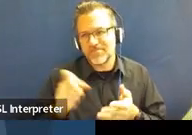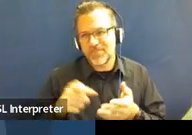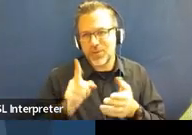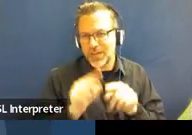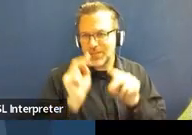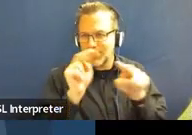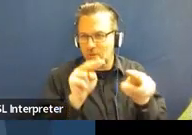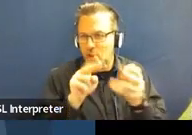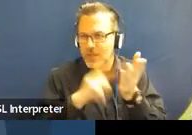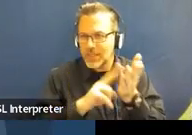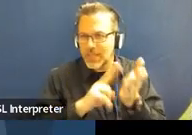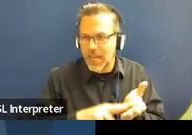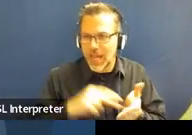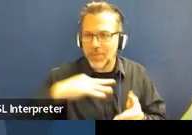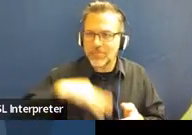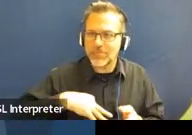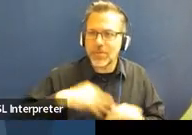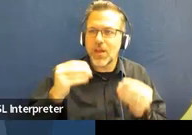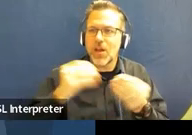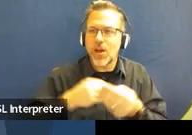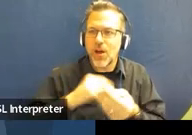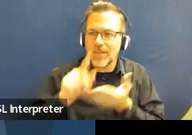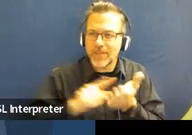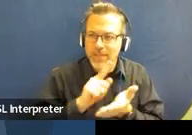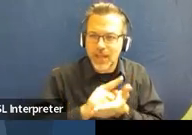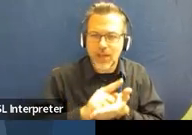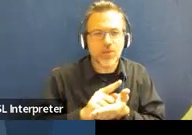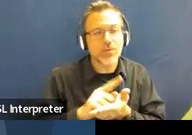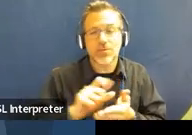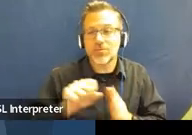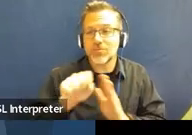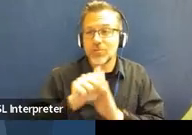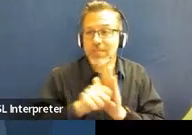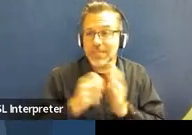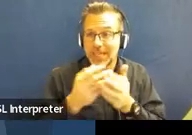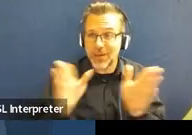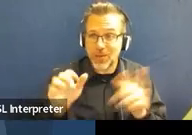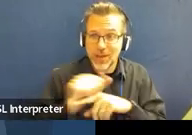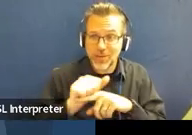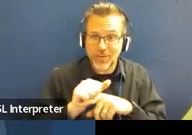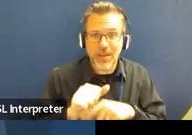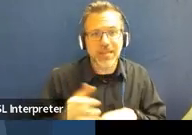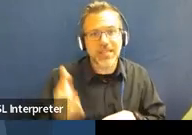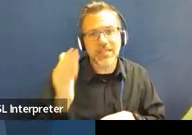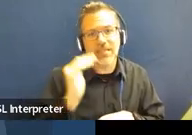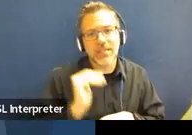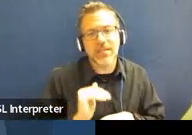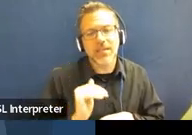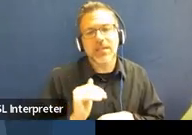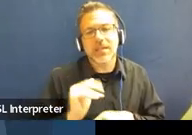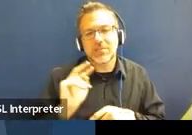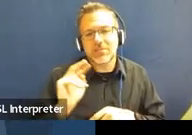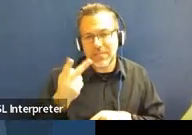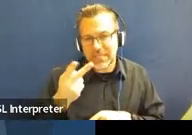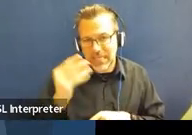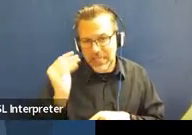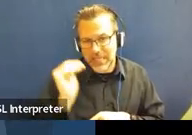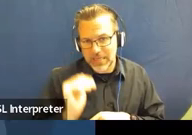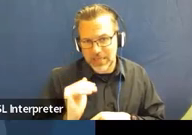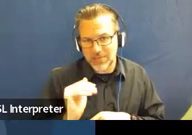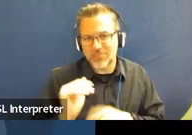any office hours or our statewide trainings that we're going to see in just a second. The second link will take you to those